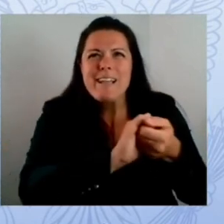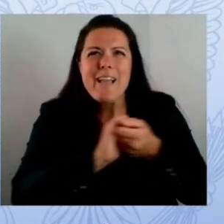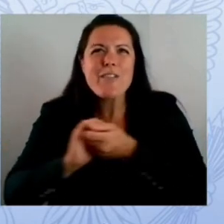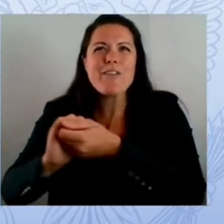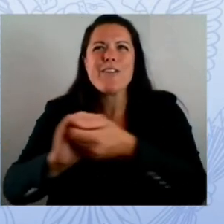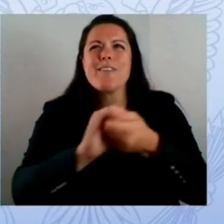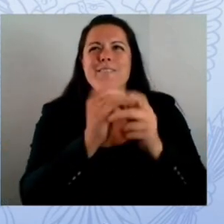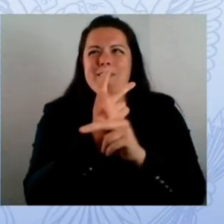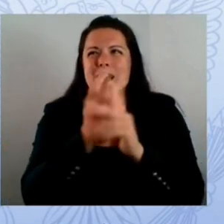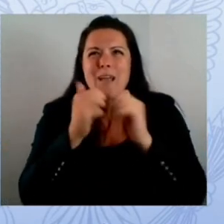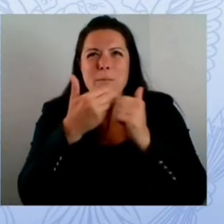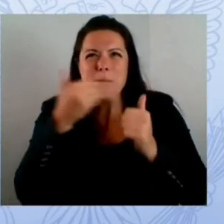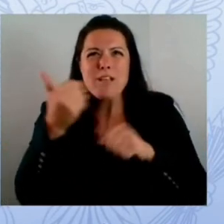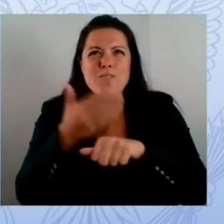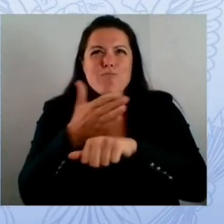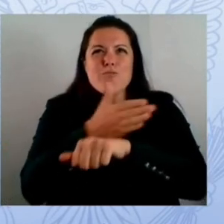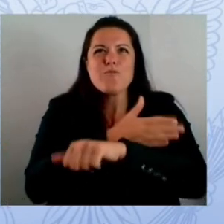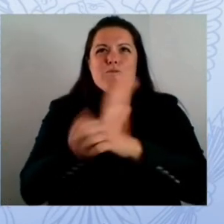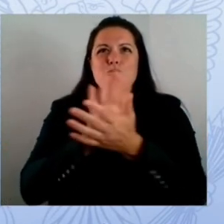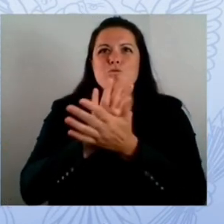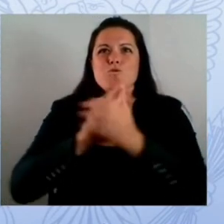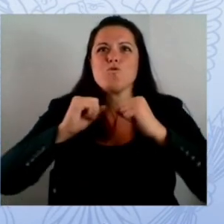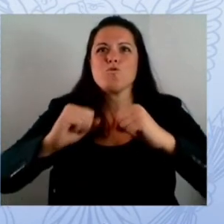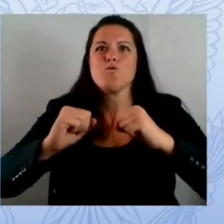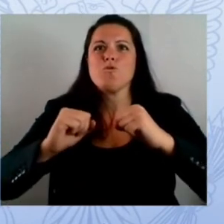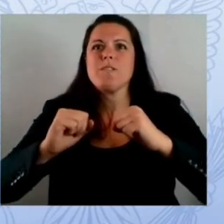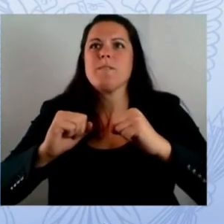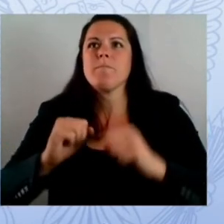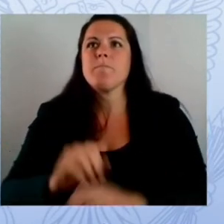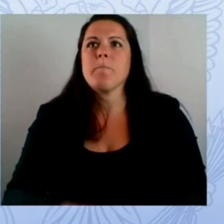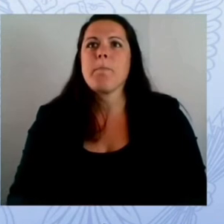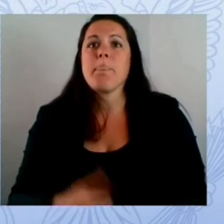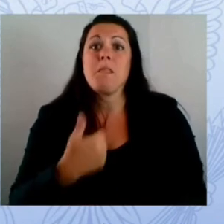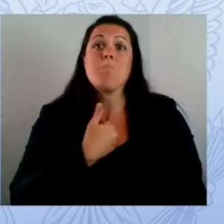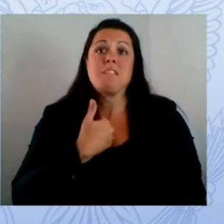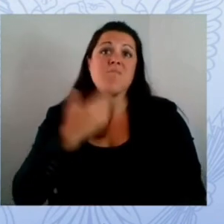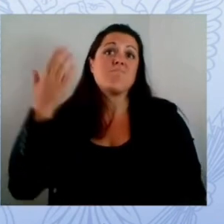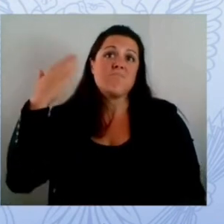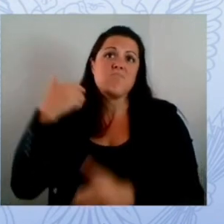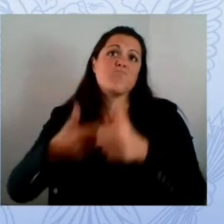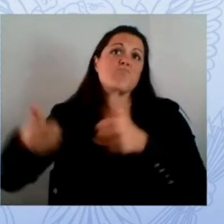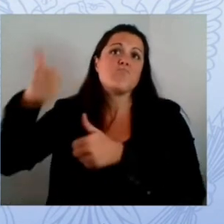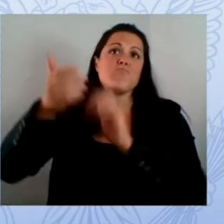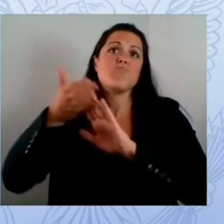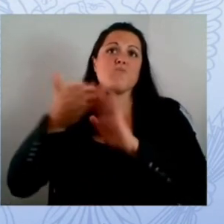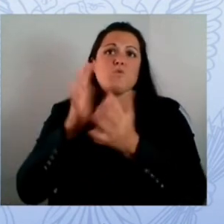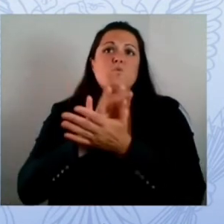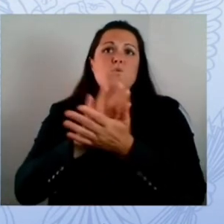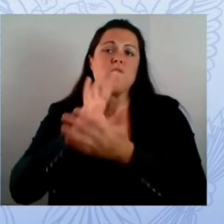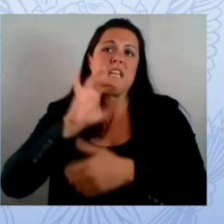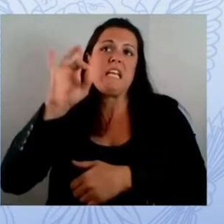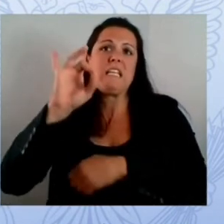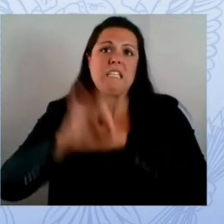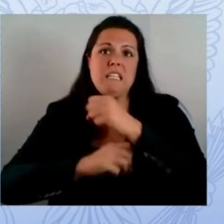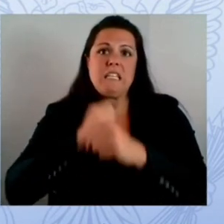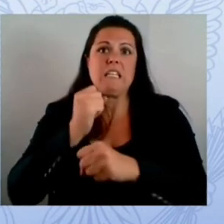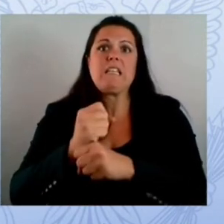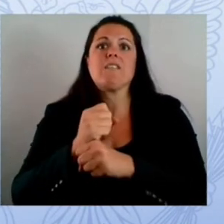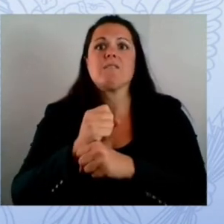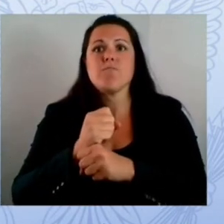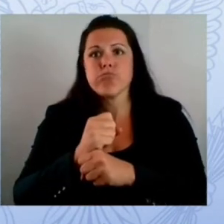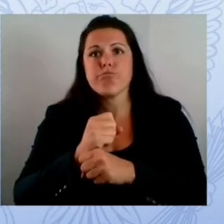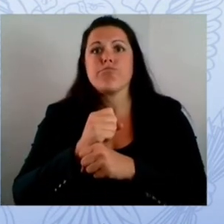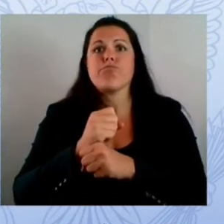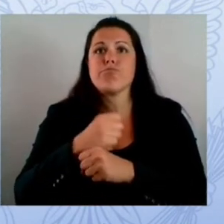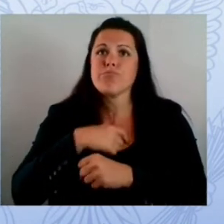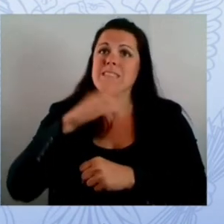keeping my kids safe making sure they were learning while cutting is the calculus superintendents are constantly having to do and we believe the guidance we're